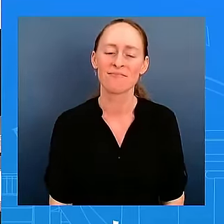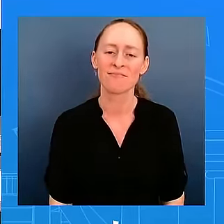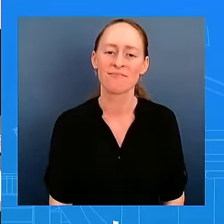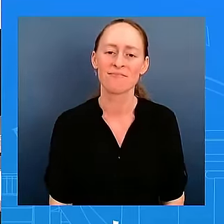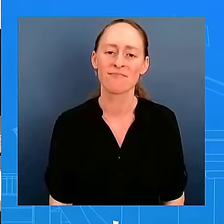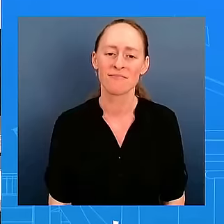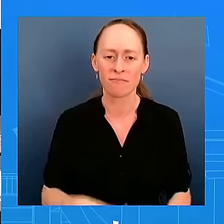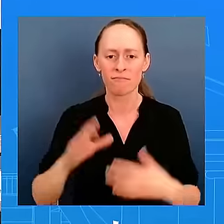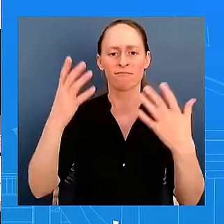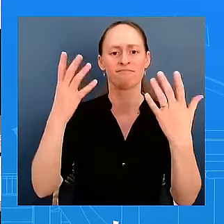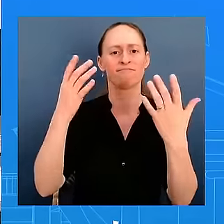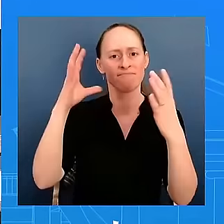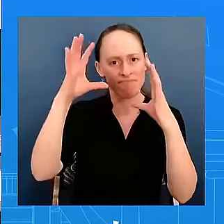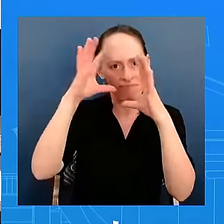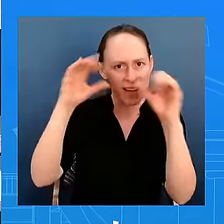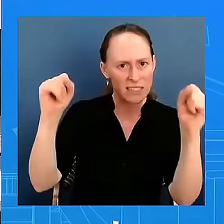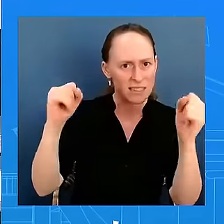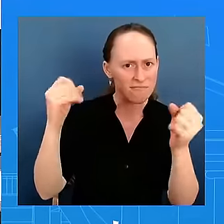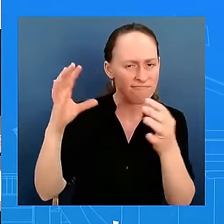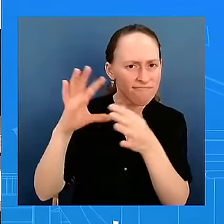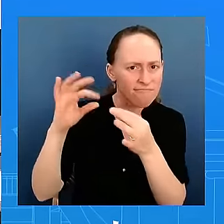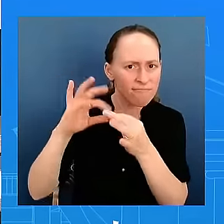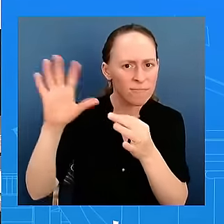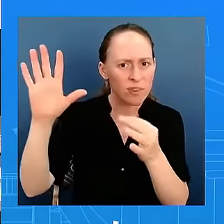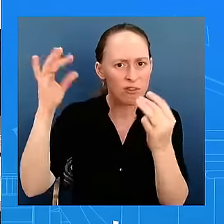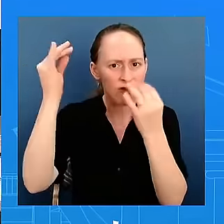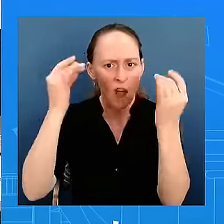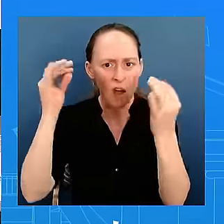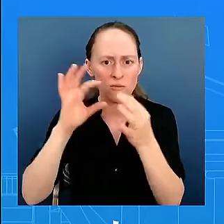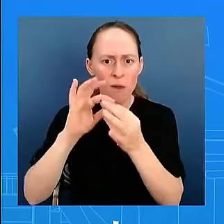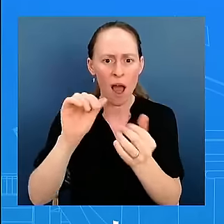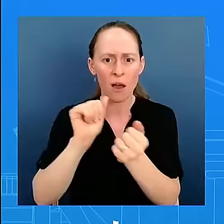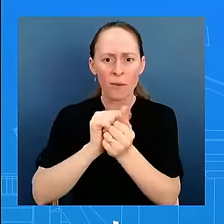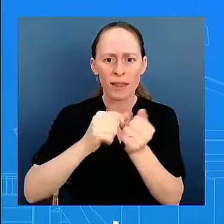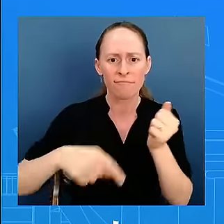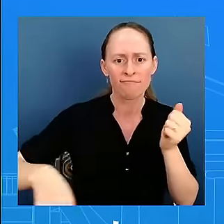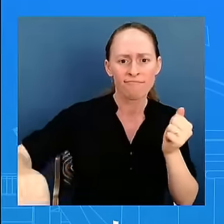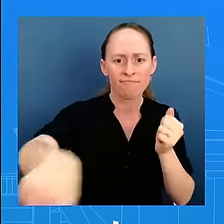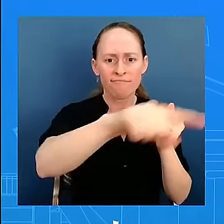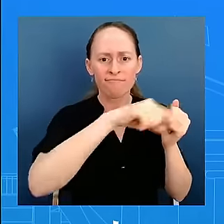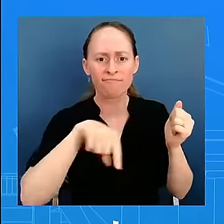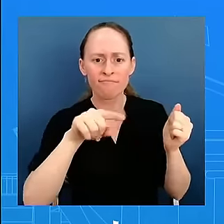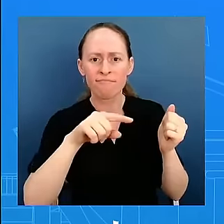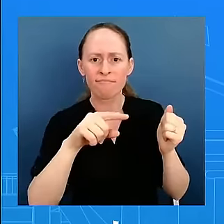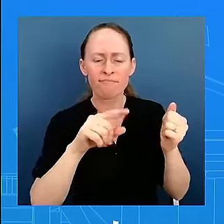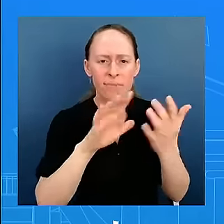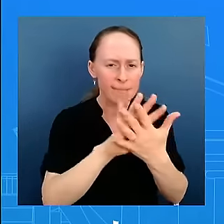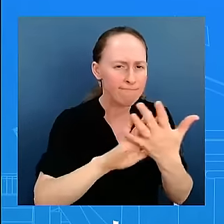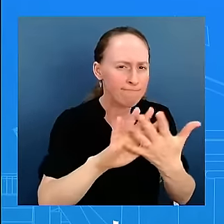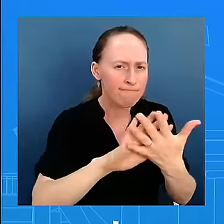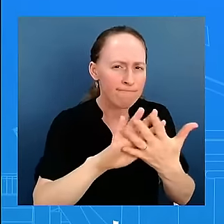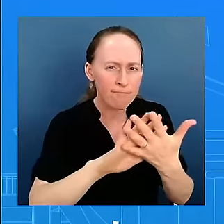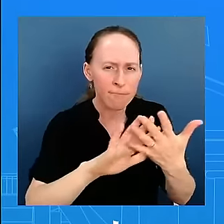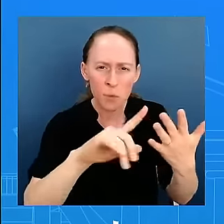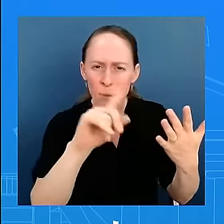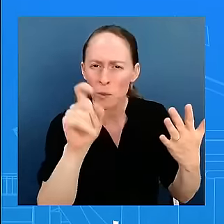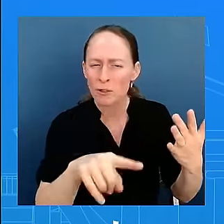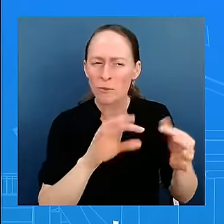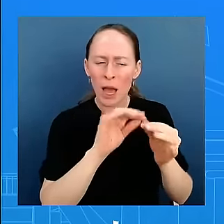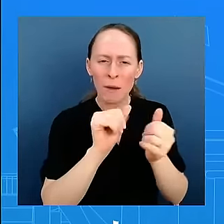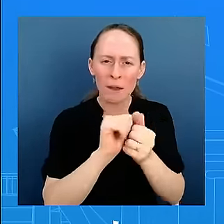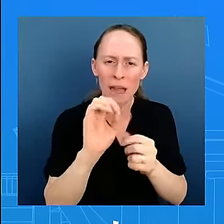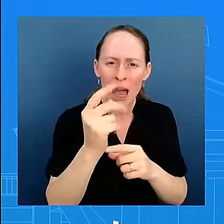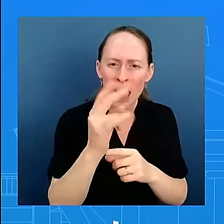even called using terms like lunatics so look um there's something i do want to say about that when you have